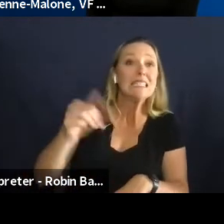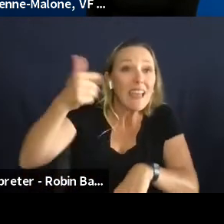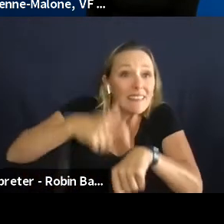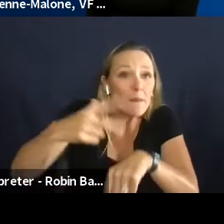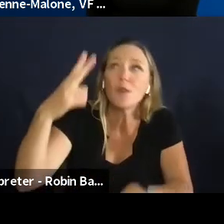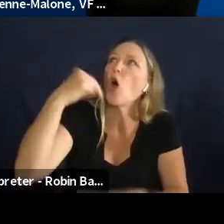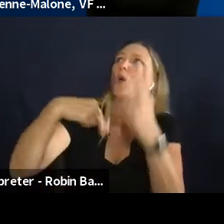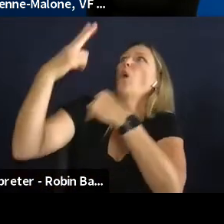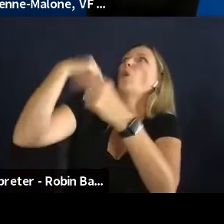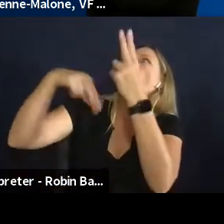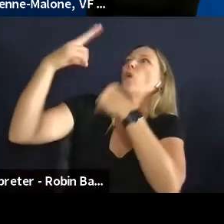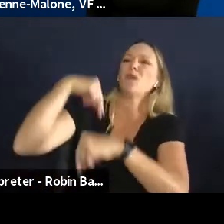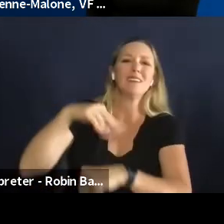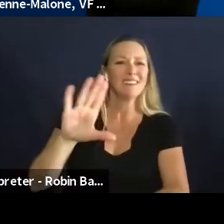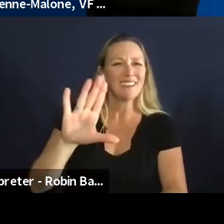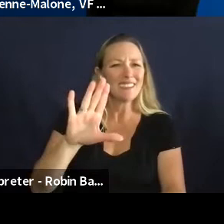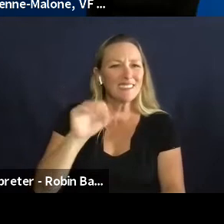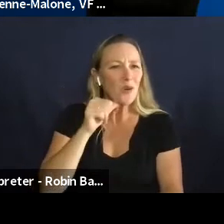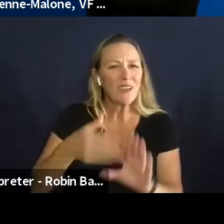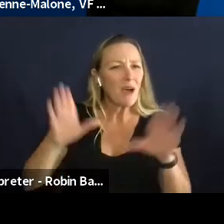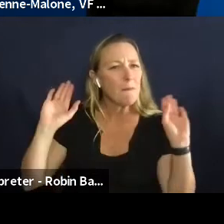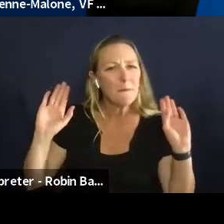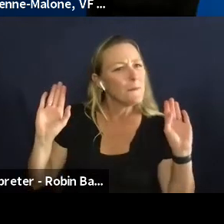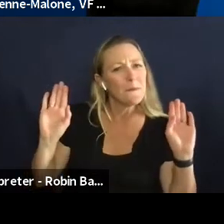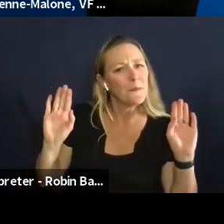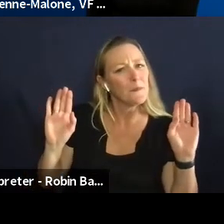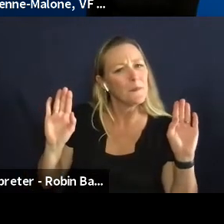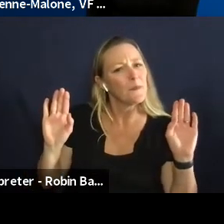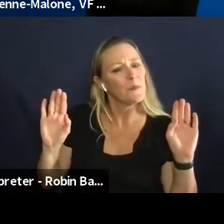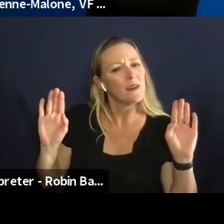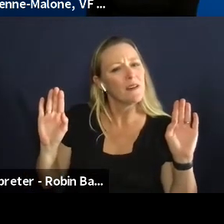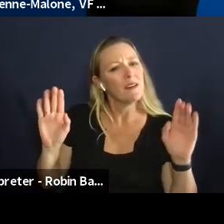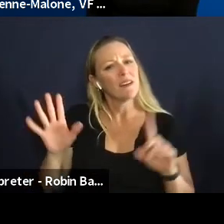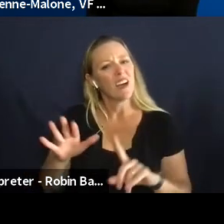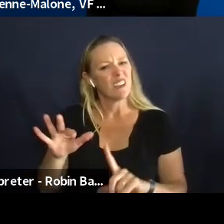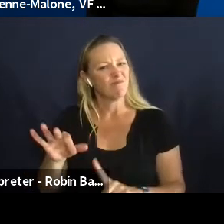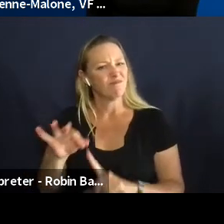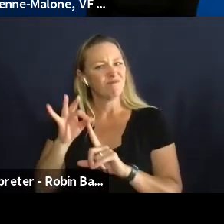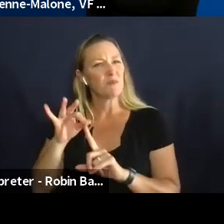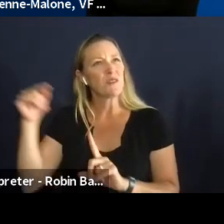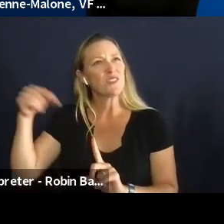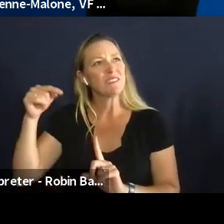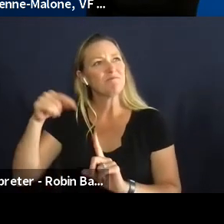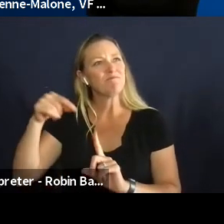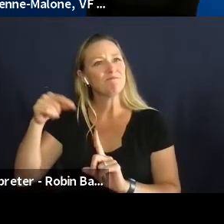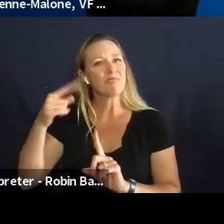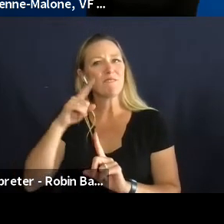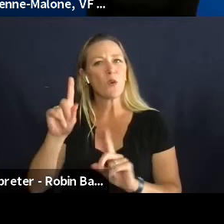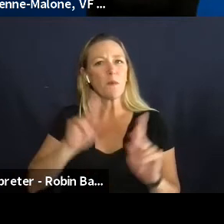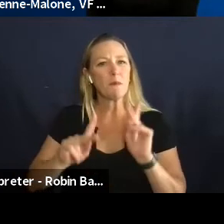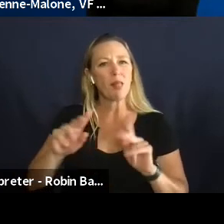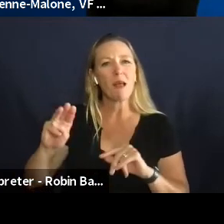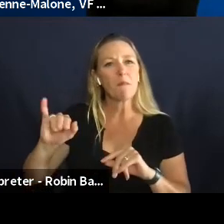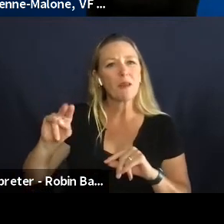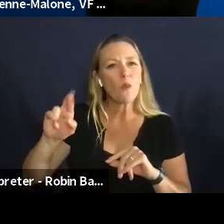you and i would also just say that especially for um minorities and people